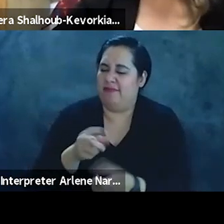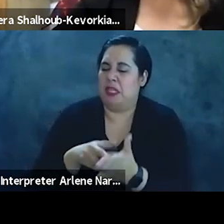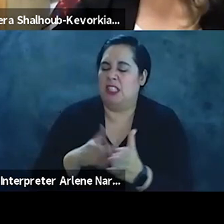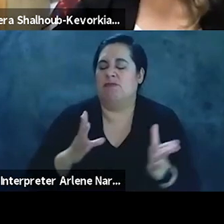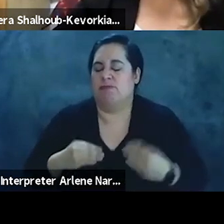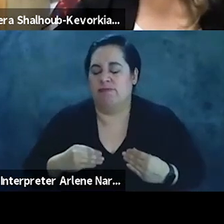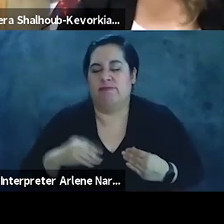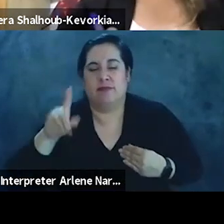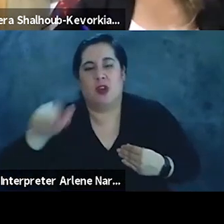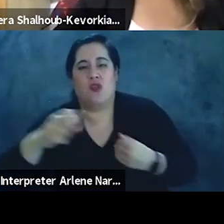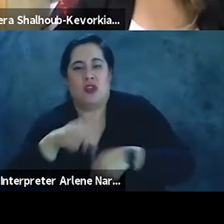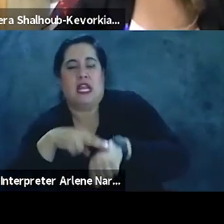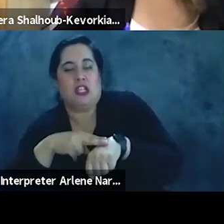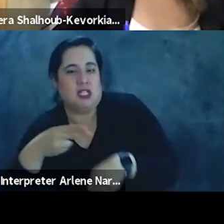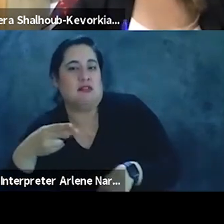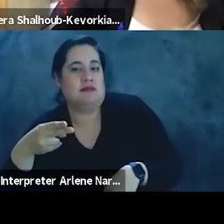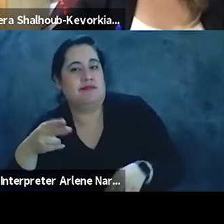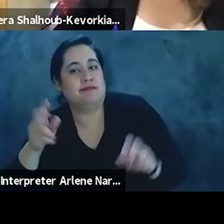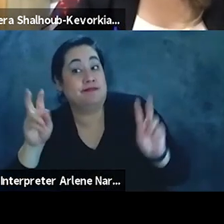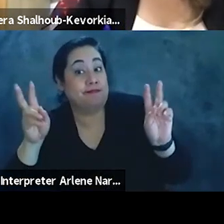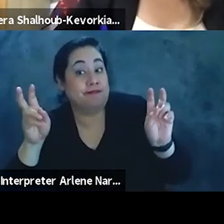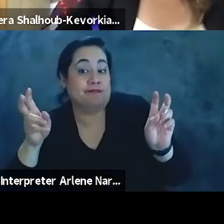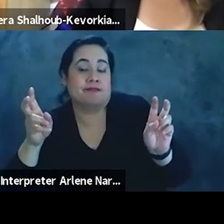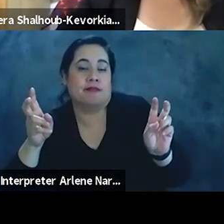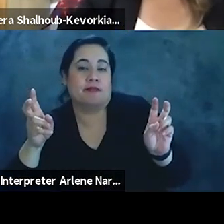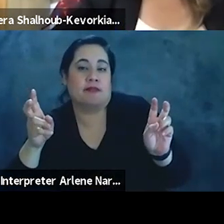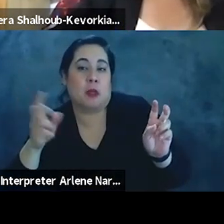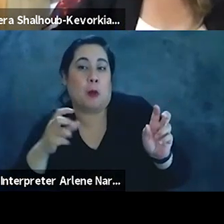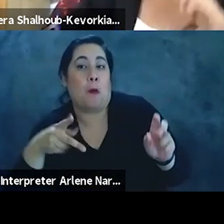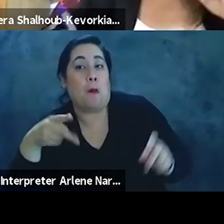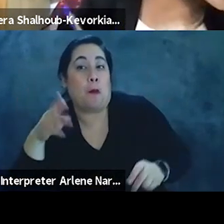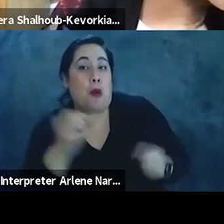nations who are purportedly pro Palestine?